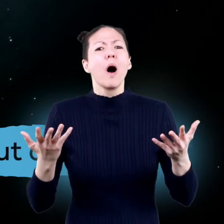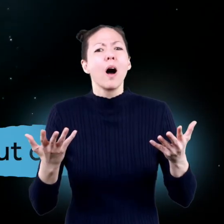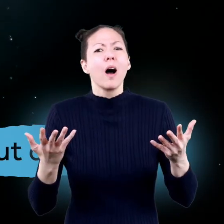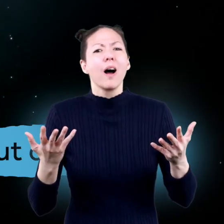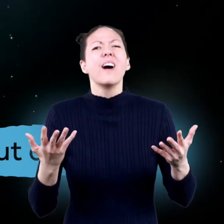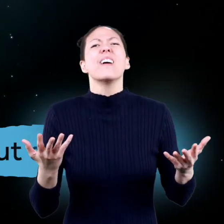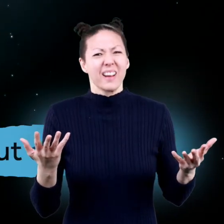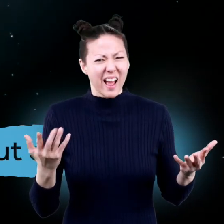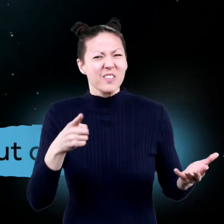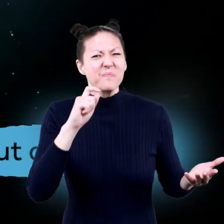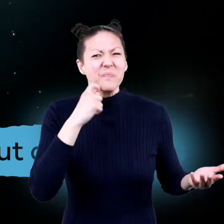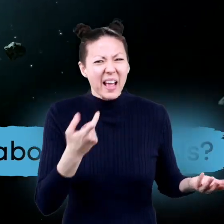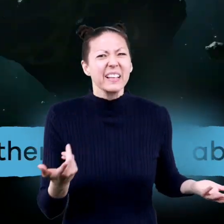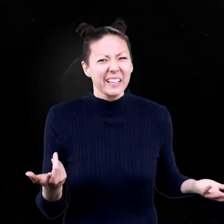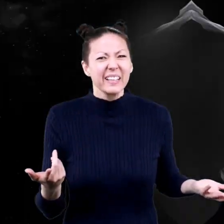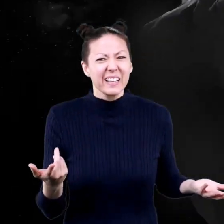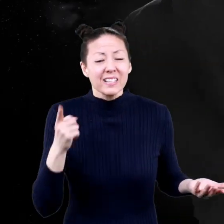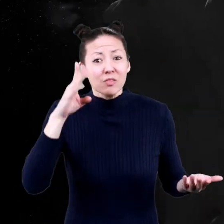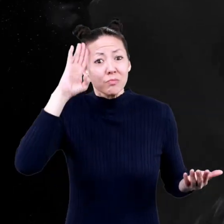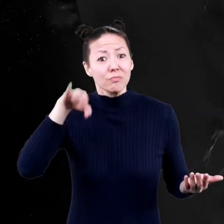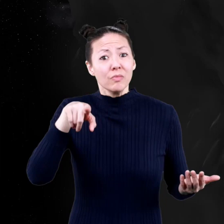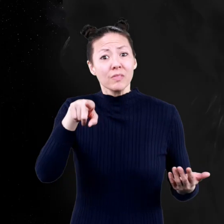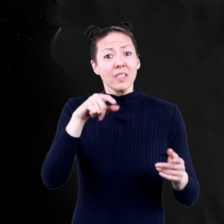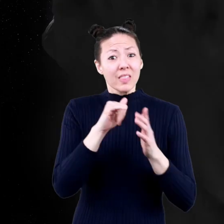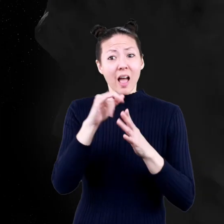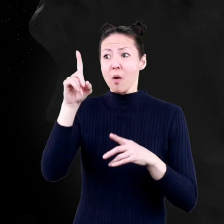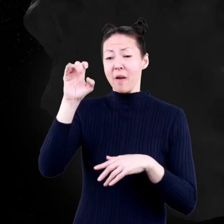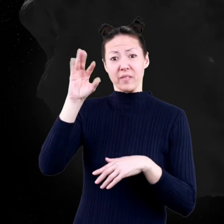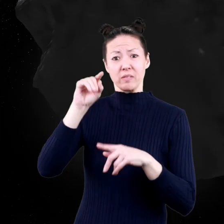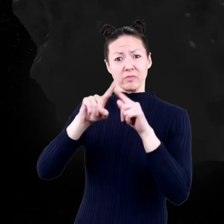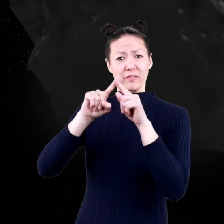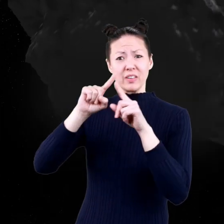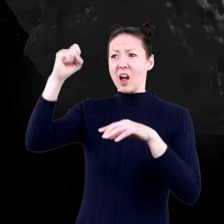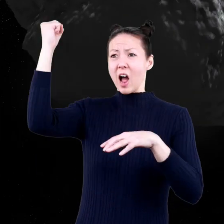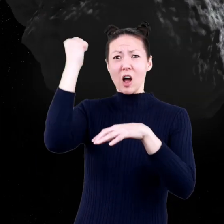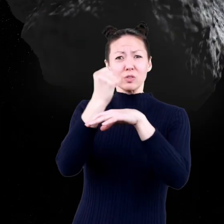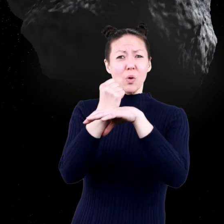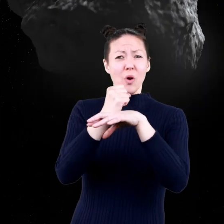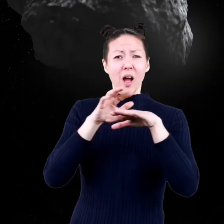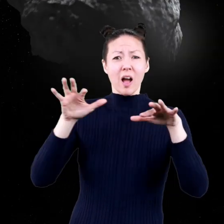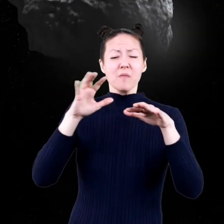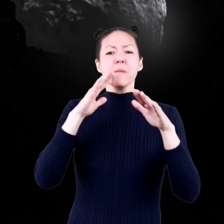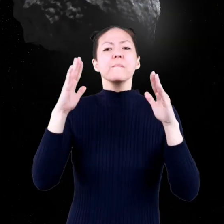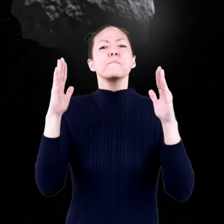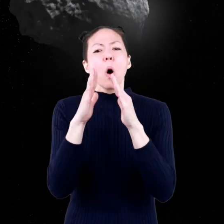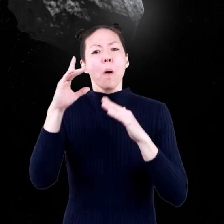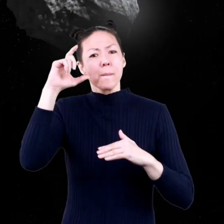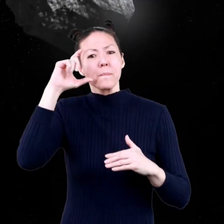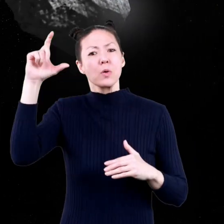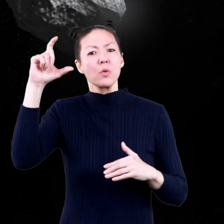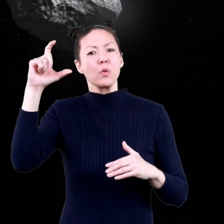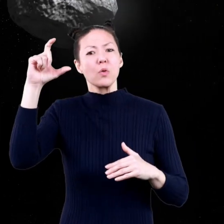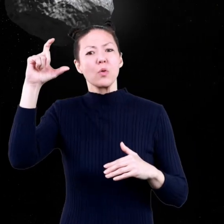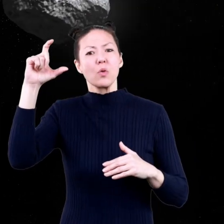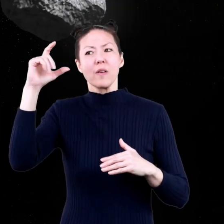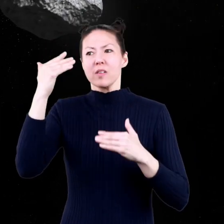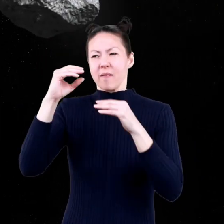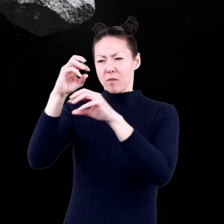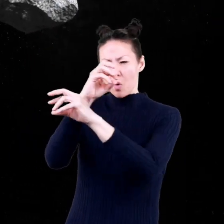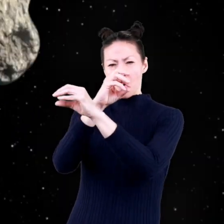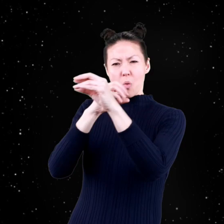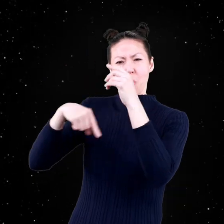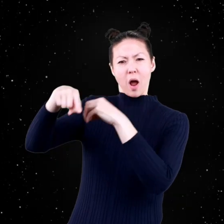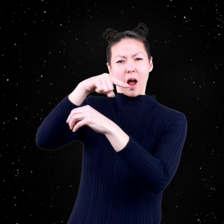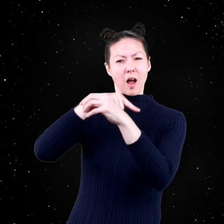facts about asteroids? You bet! Did you know that over 150 asteroids have a small moon that floats